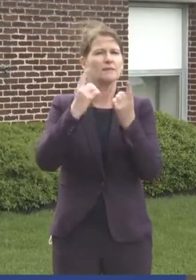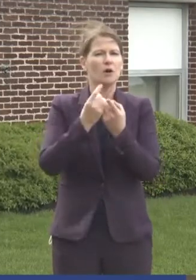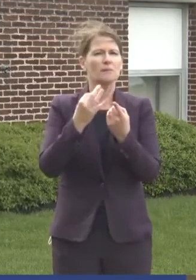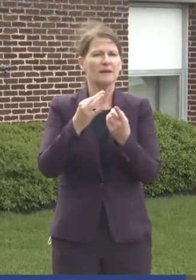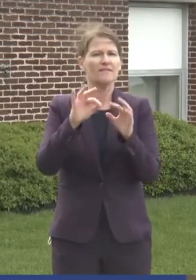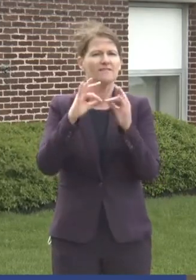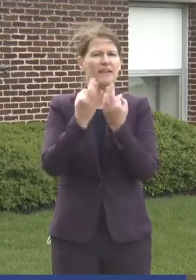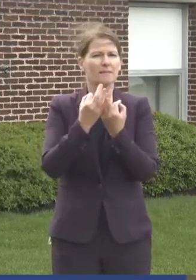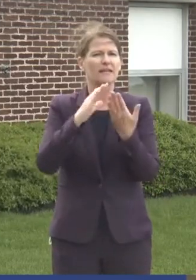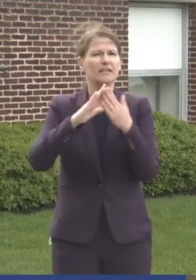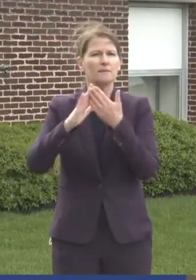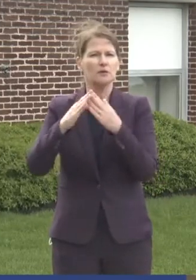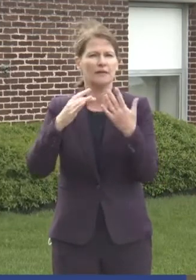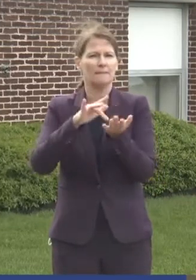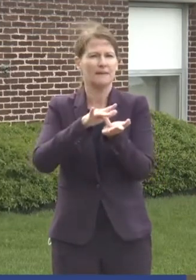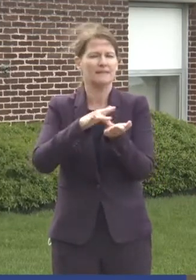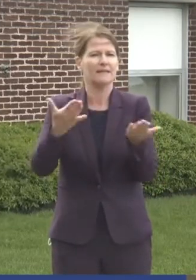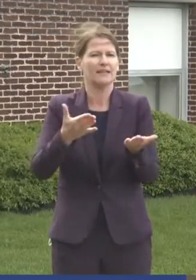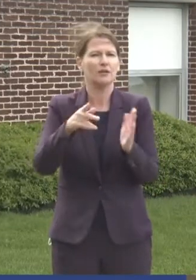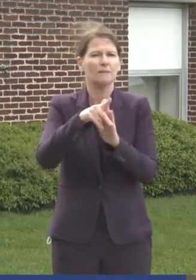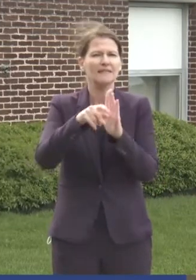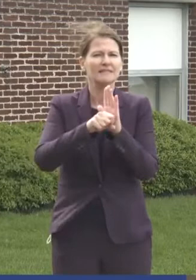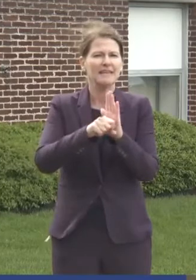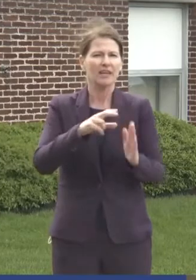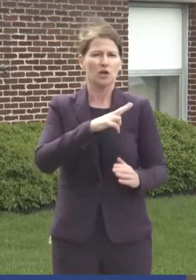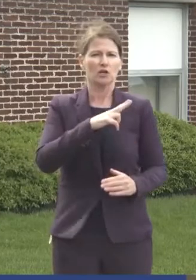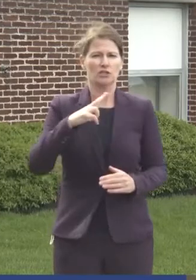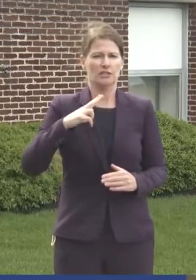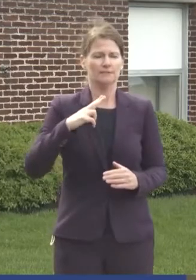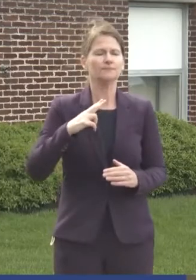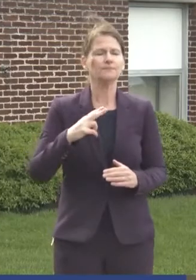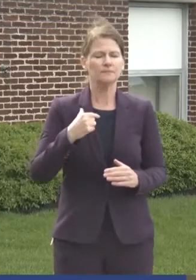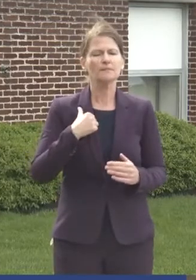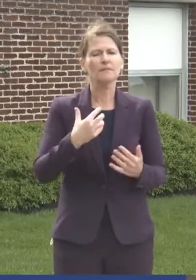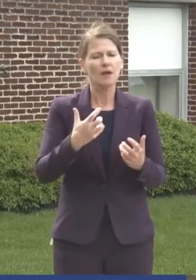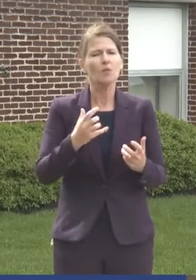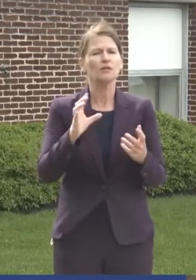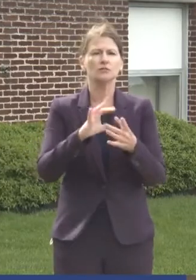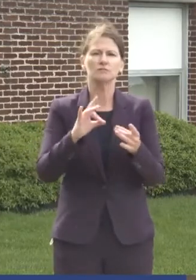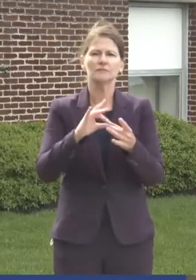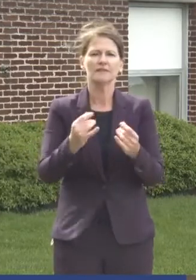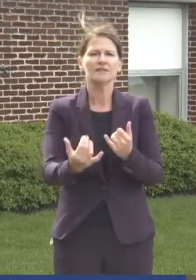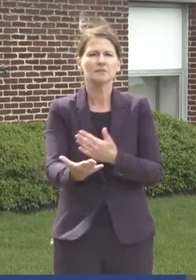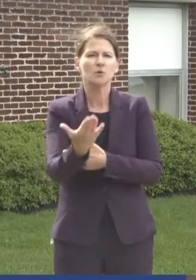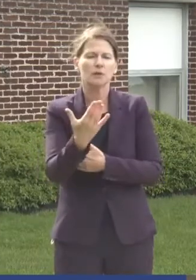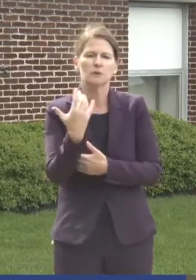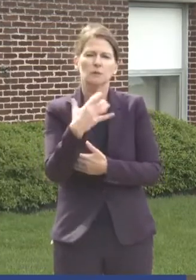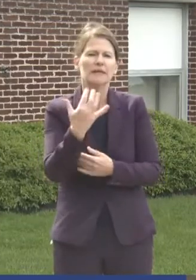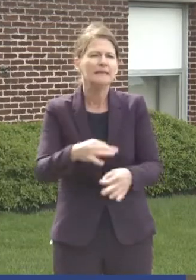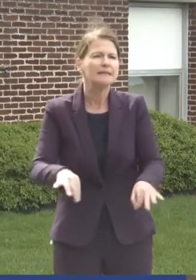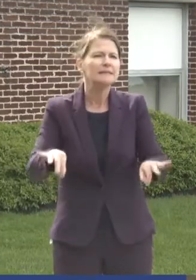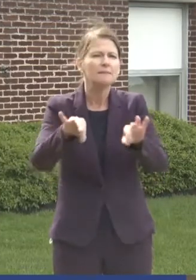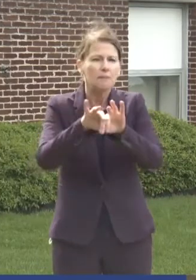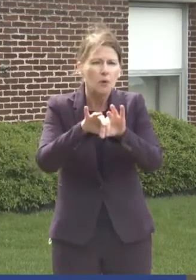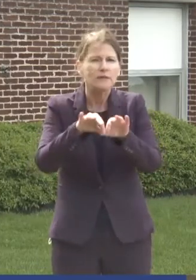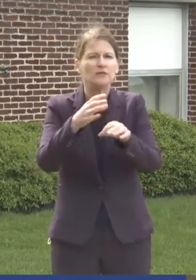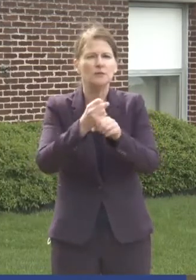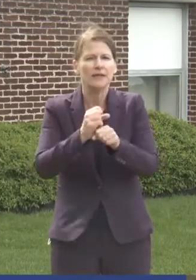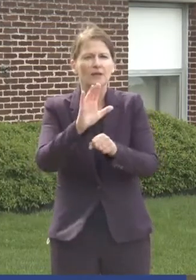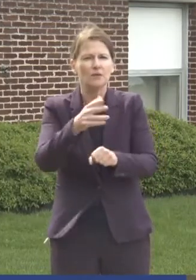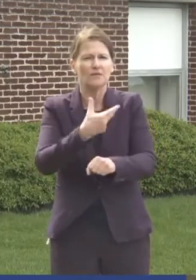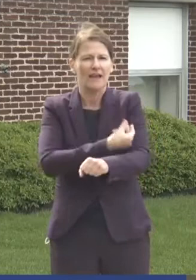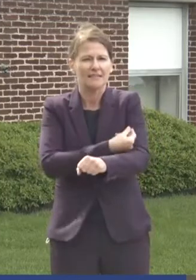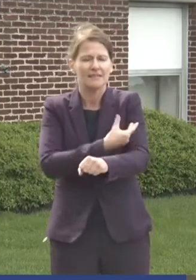of Family Community Medicine here at Penn State Hershey. I want to talk this morning about how important it is to get vaccinated